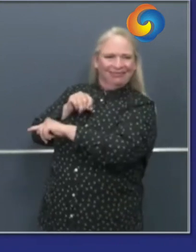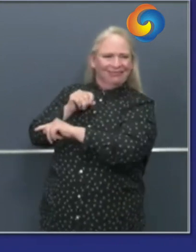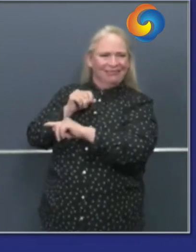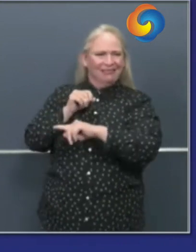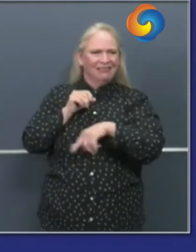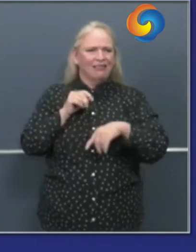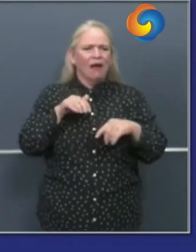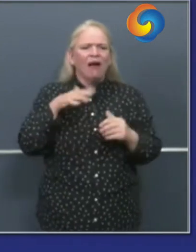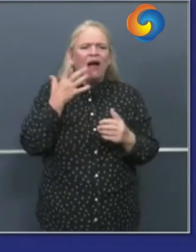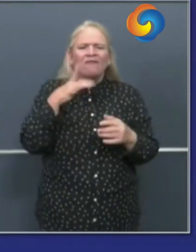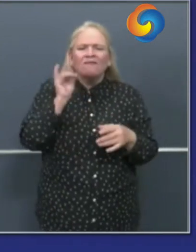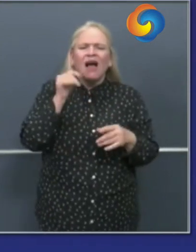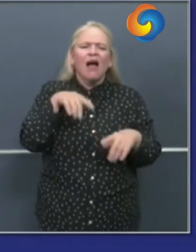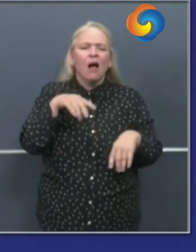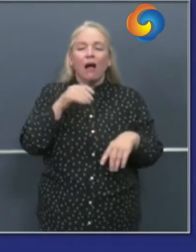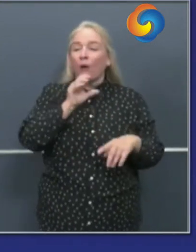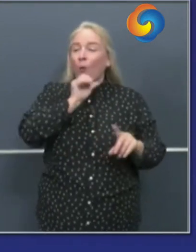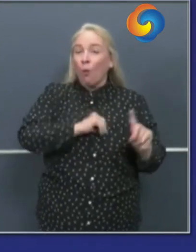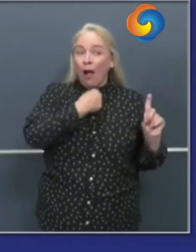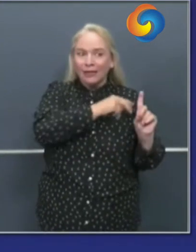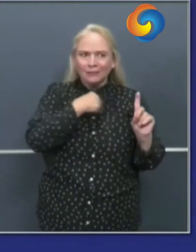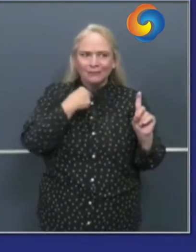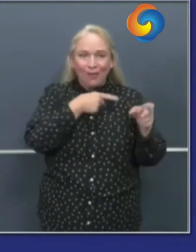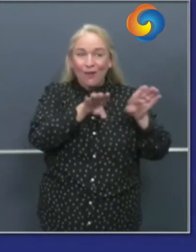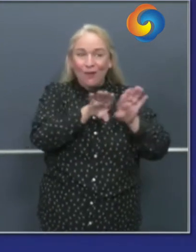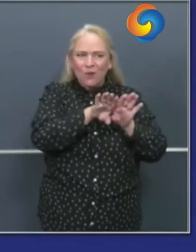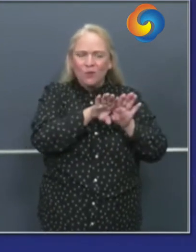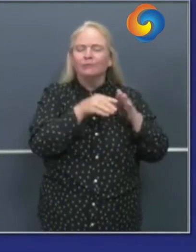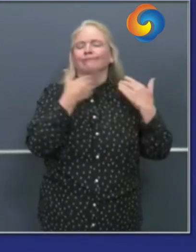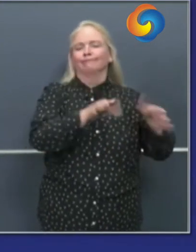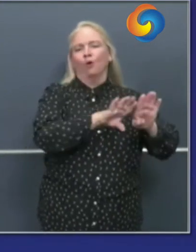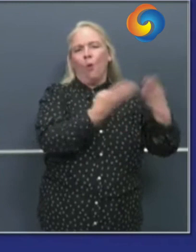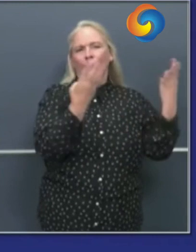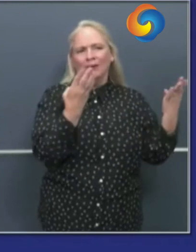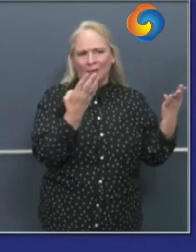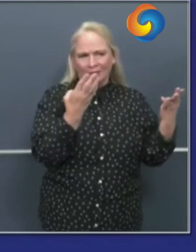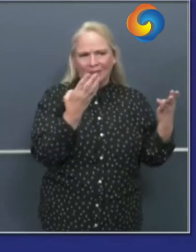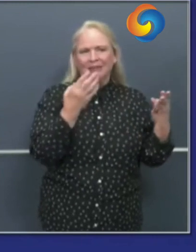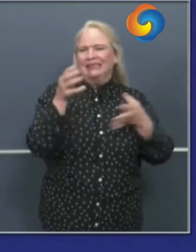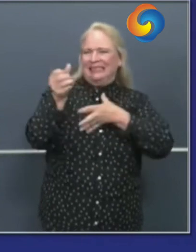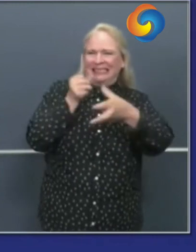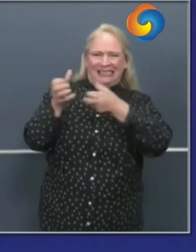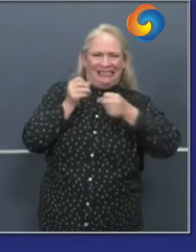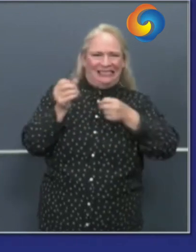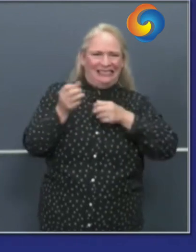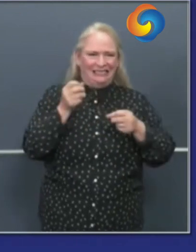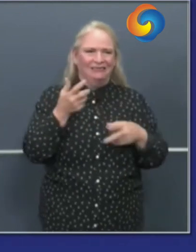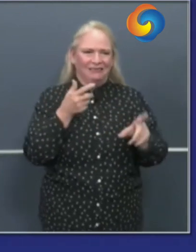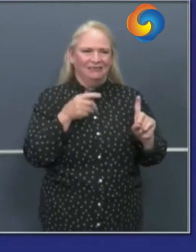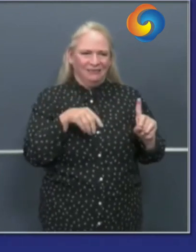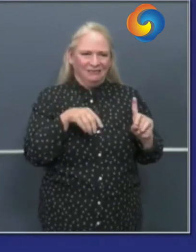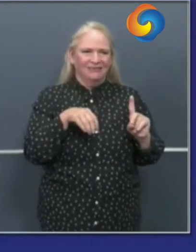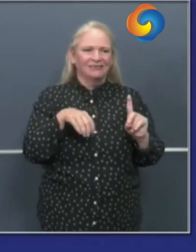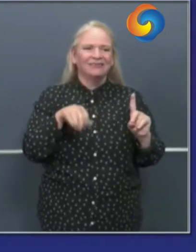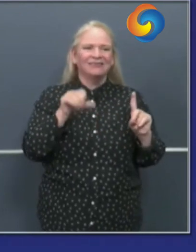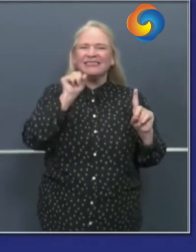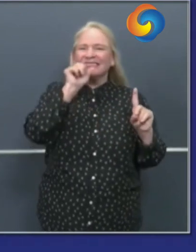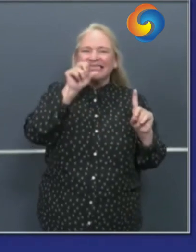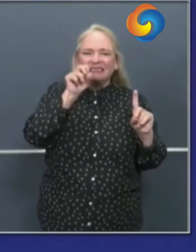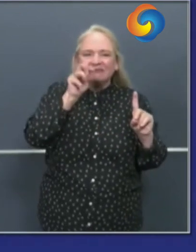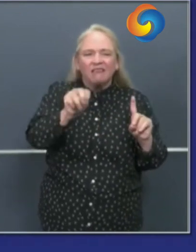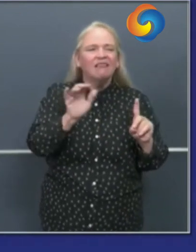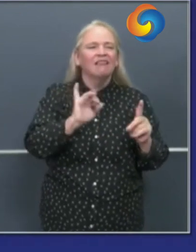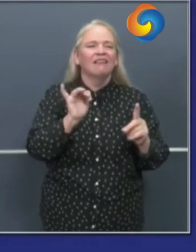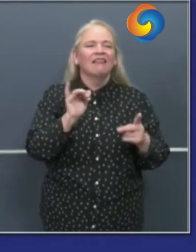seaton being an example in northern california we had identified early on st vincent down in l.a county